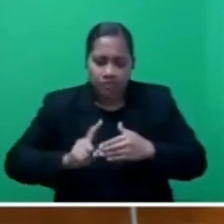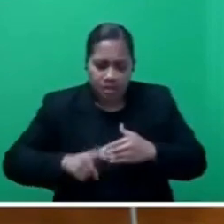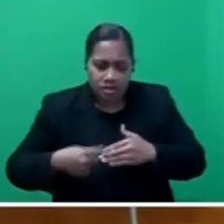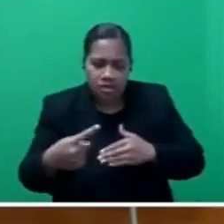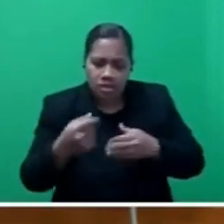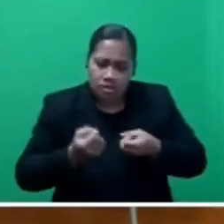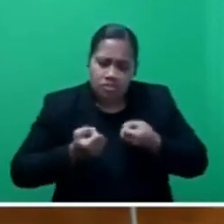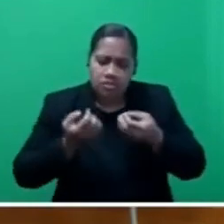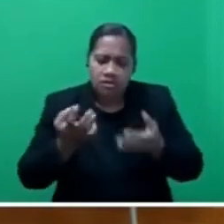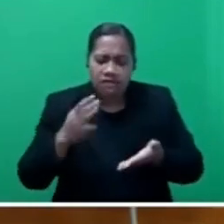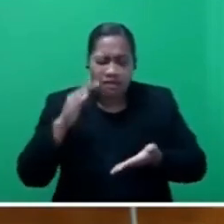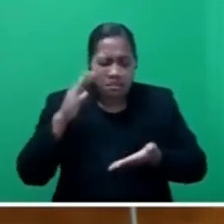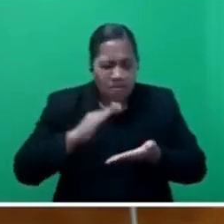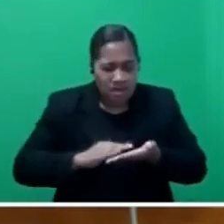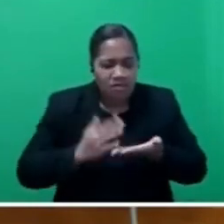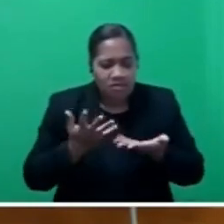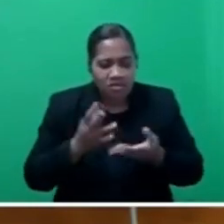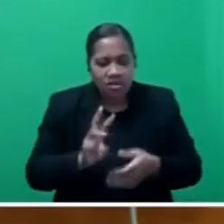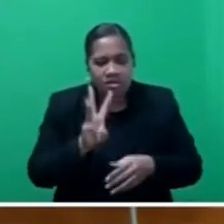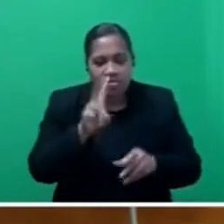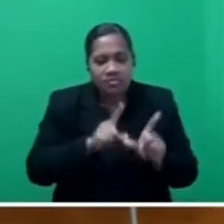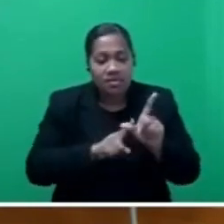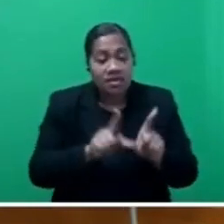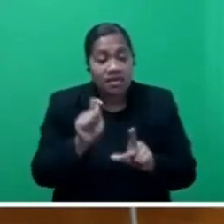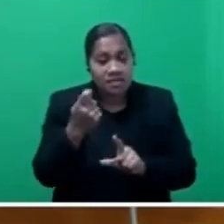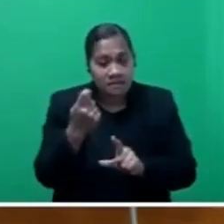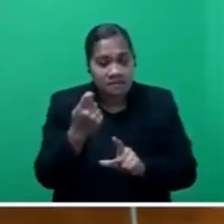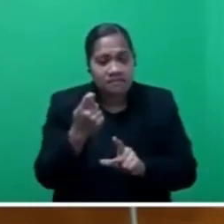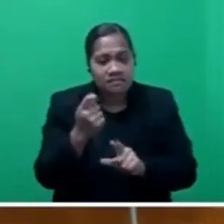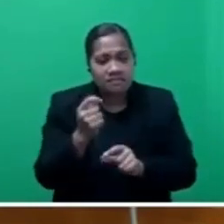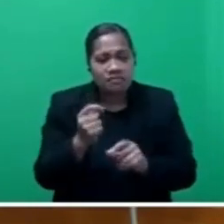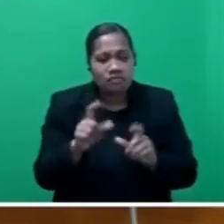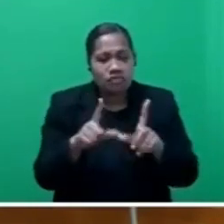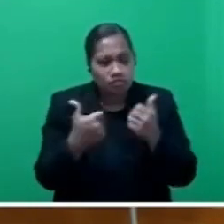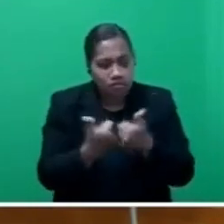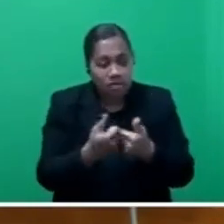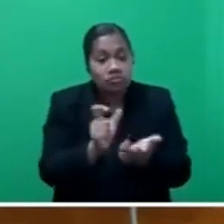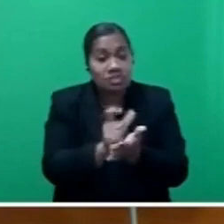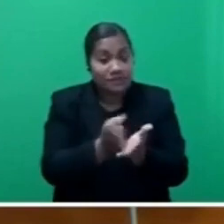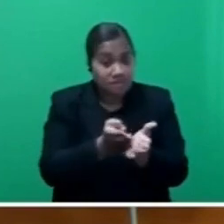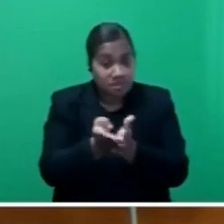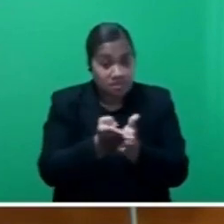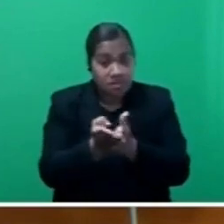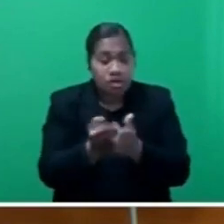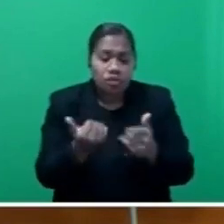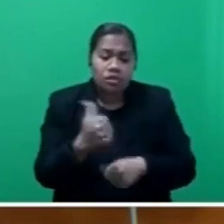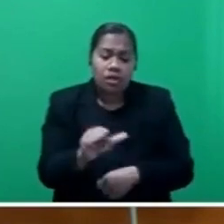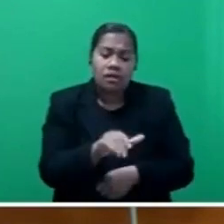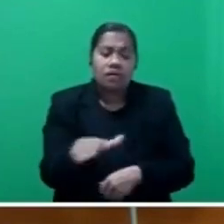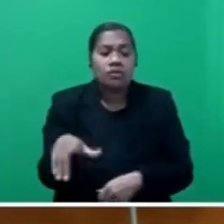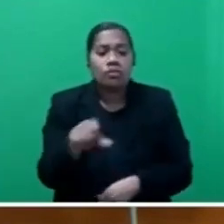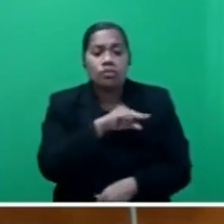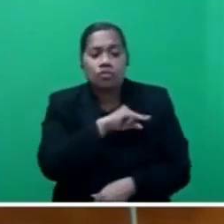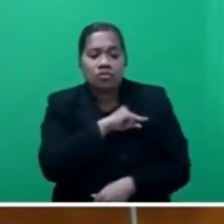minimum of three-year-term contracts to civil servants to allow them quality of life.